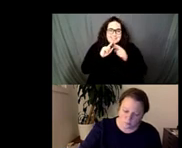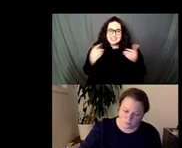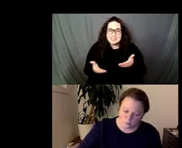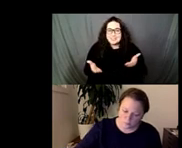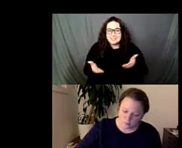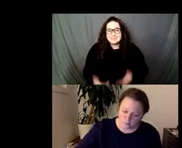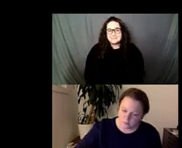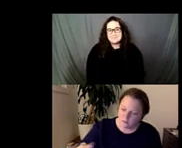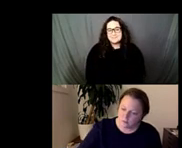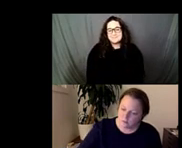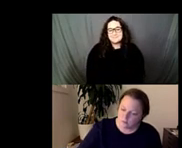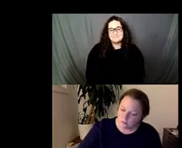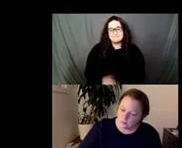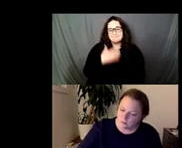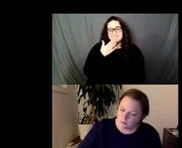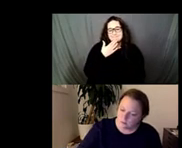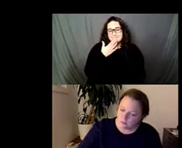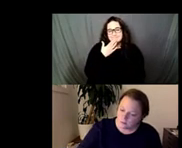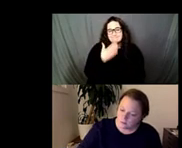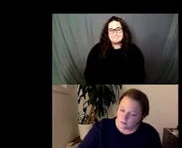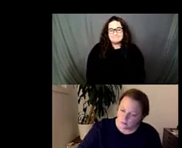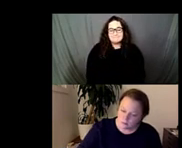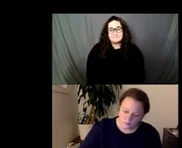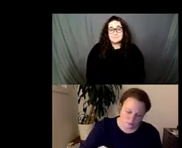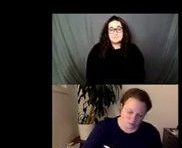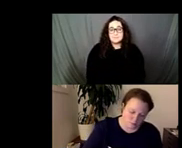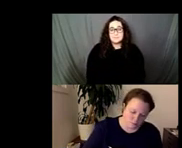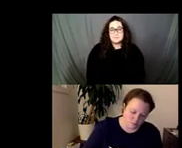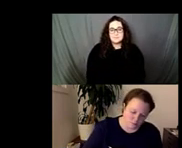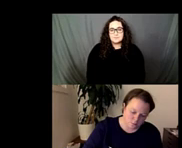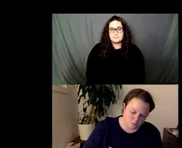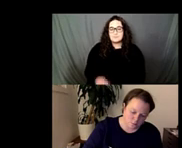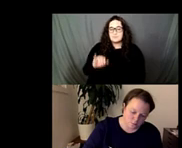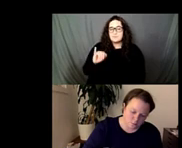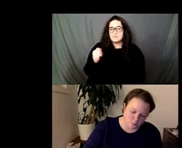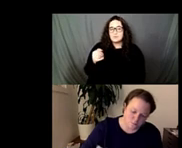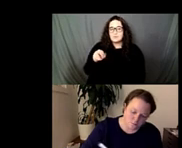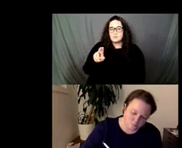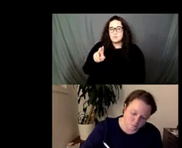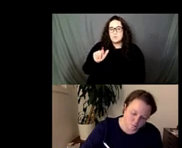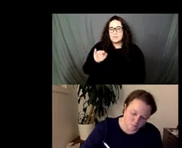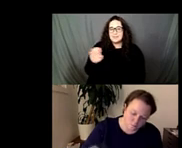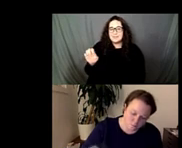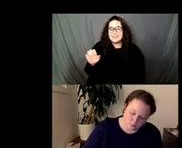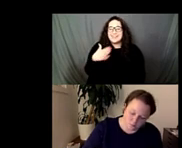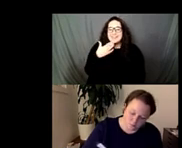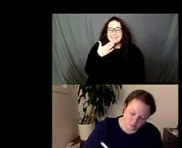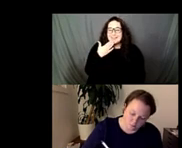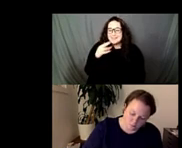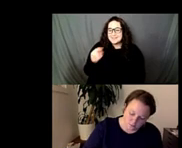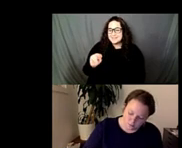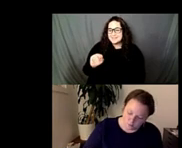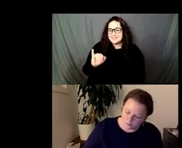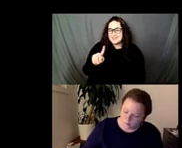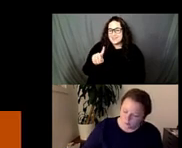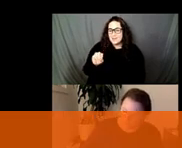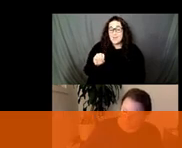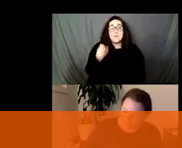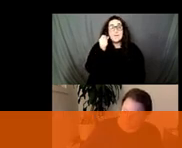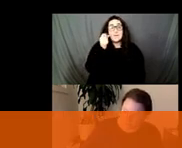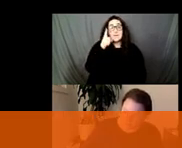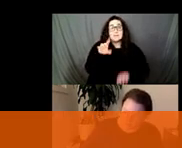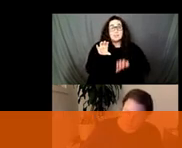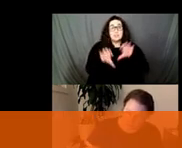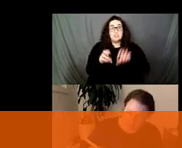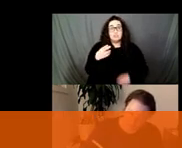conversation thank you thank you so much nico um thank you nico and i'm just putting a link in the chat of the